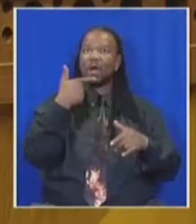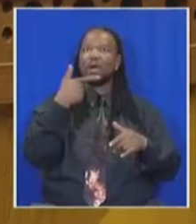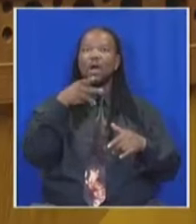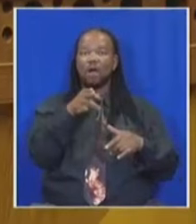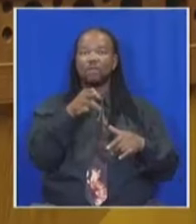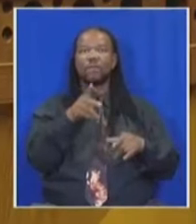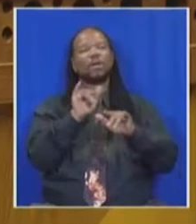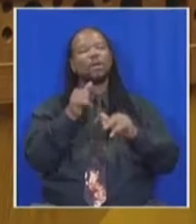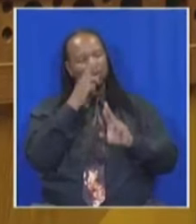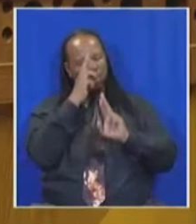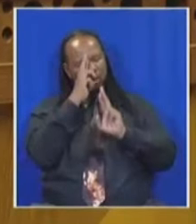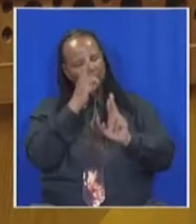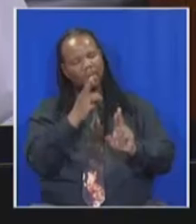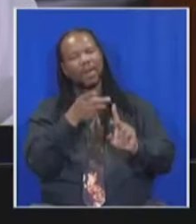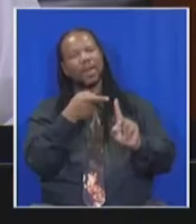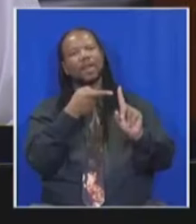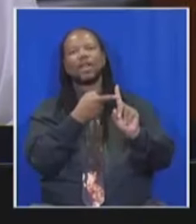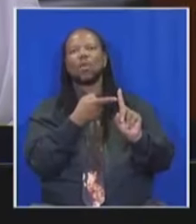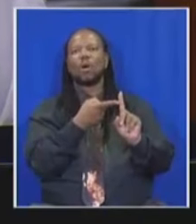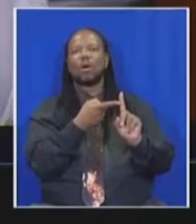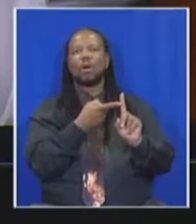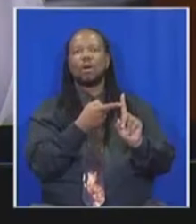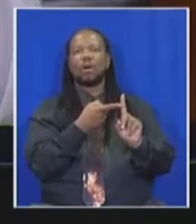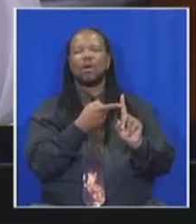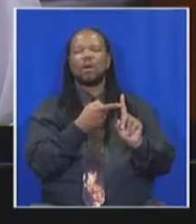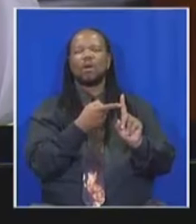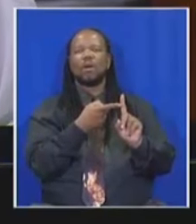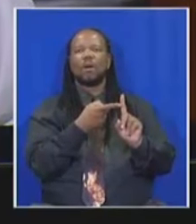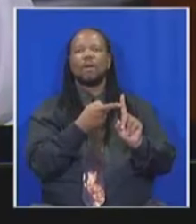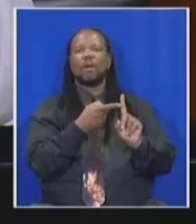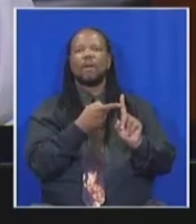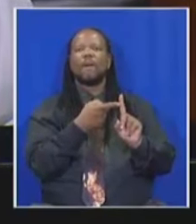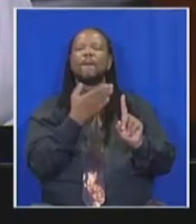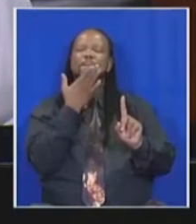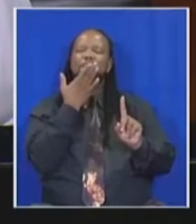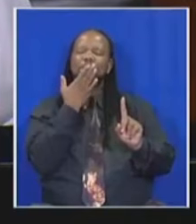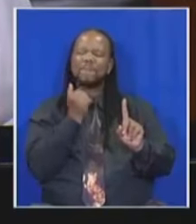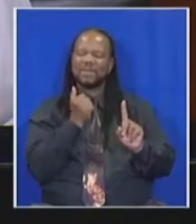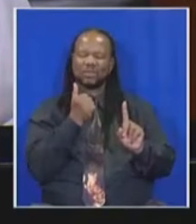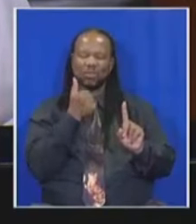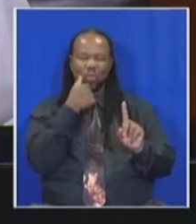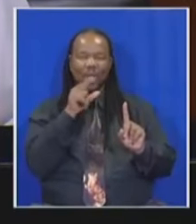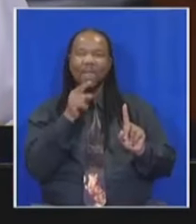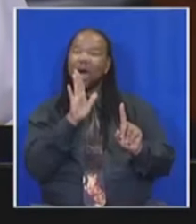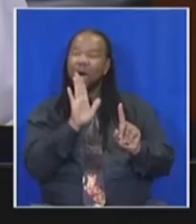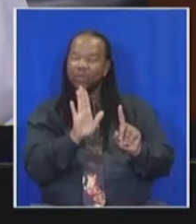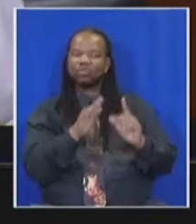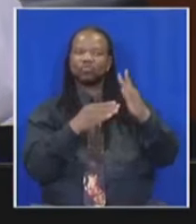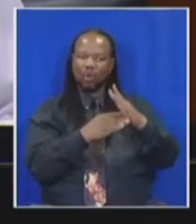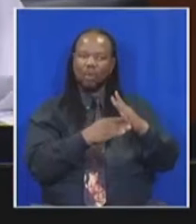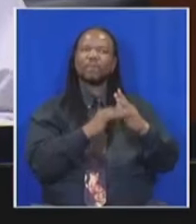Honorable Klingua Please, when I ask you to stop, do stop Because,